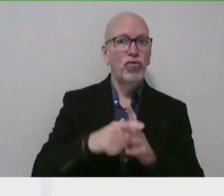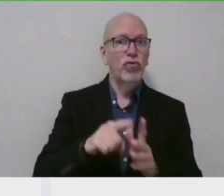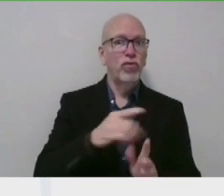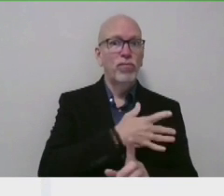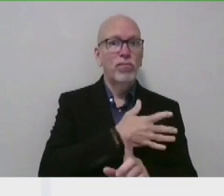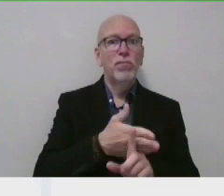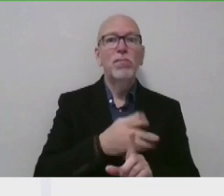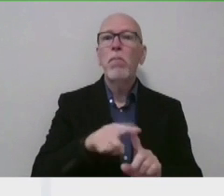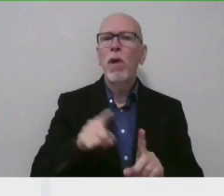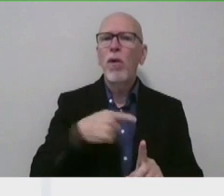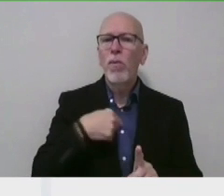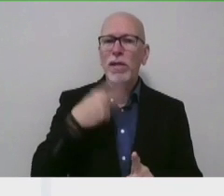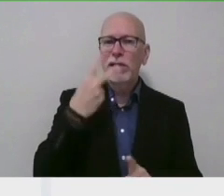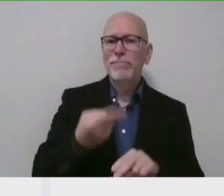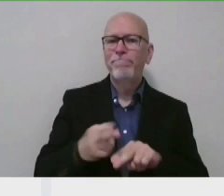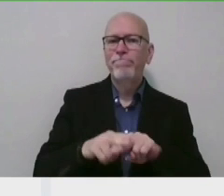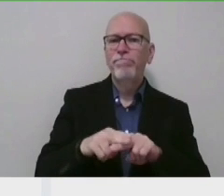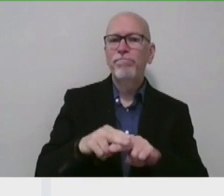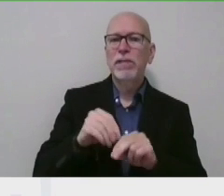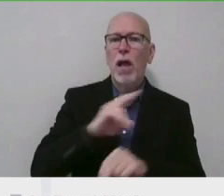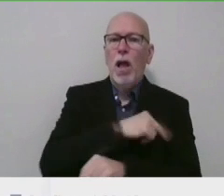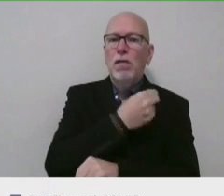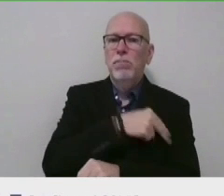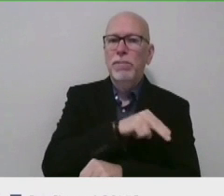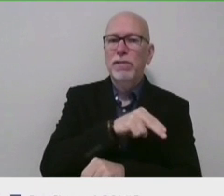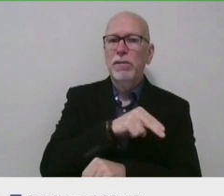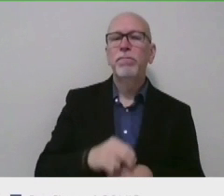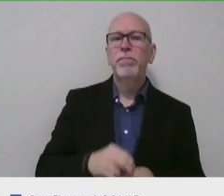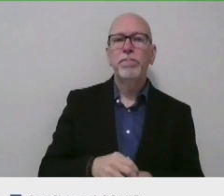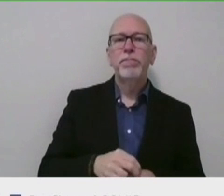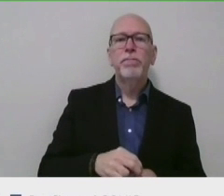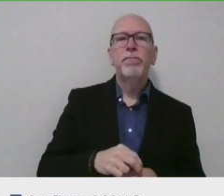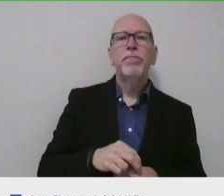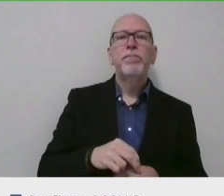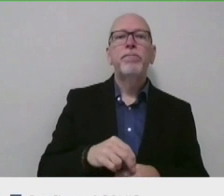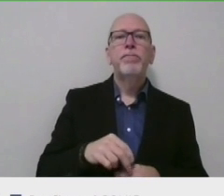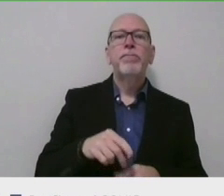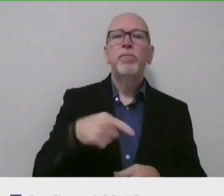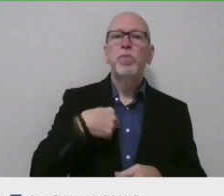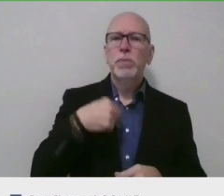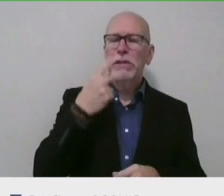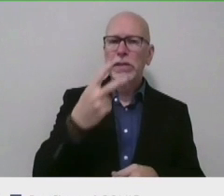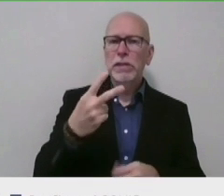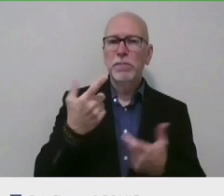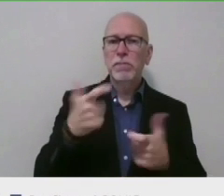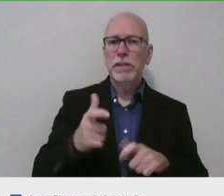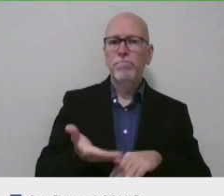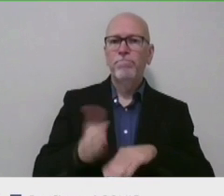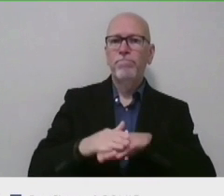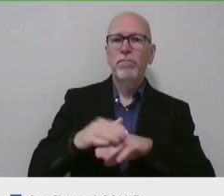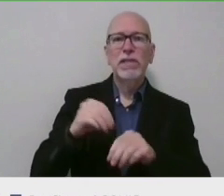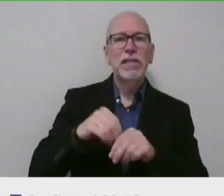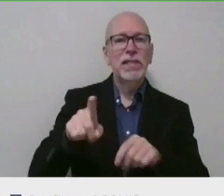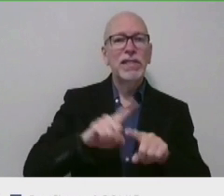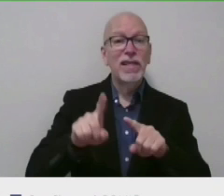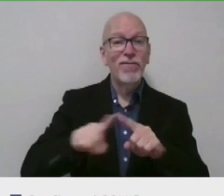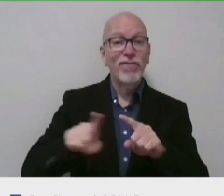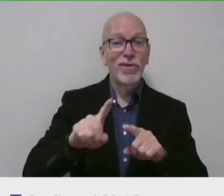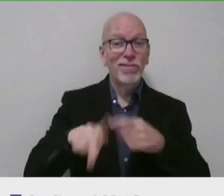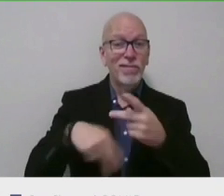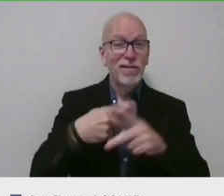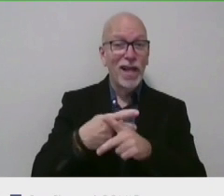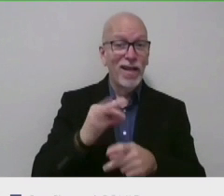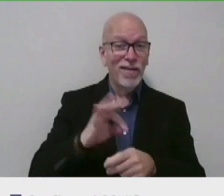slight uptick in hospitalizations. At the same time, we're seeing a significant increase in the variants of virus across the state.